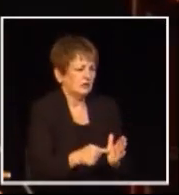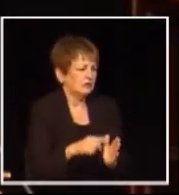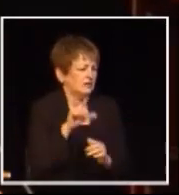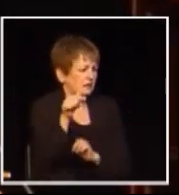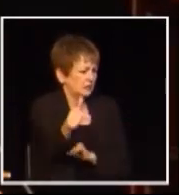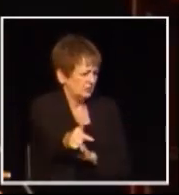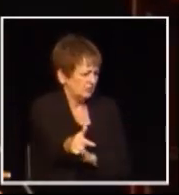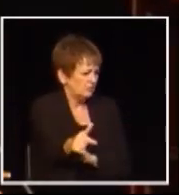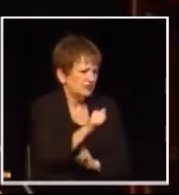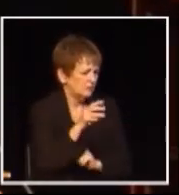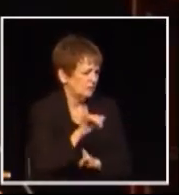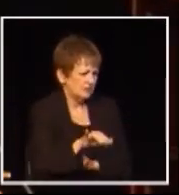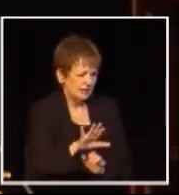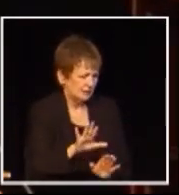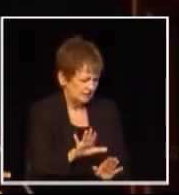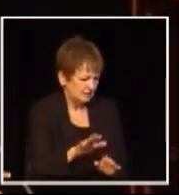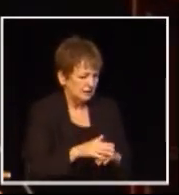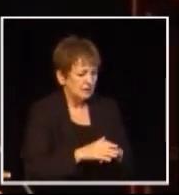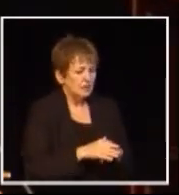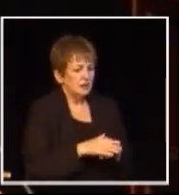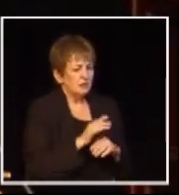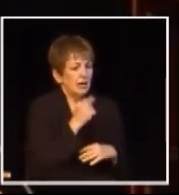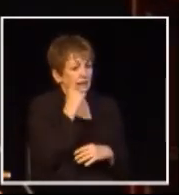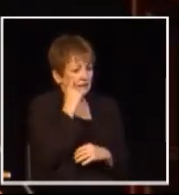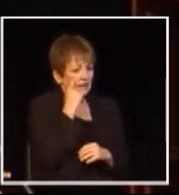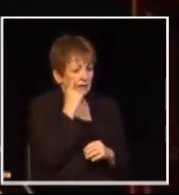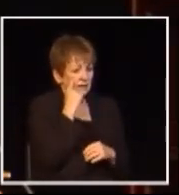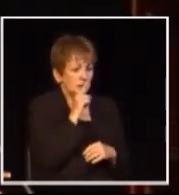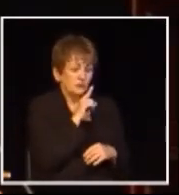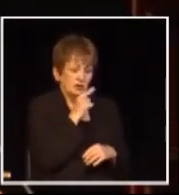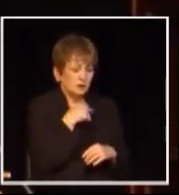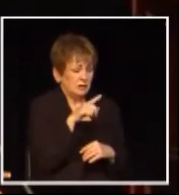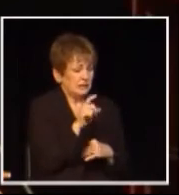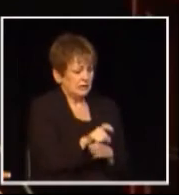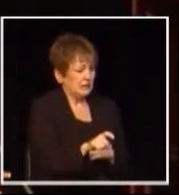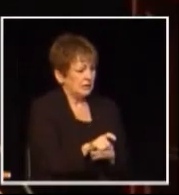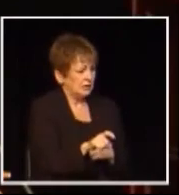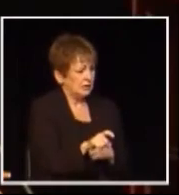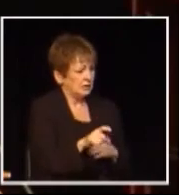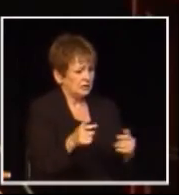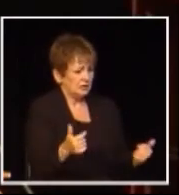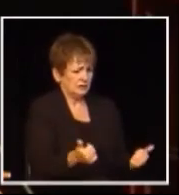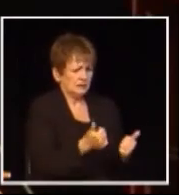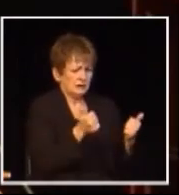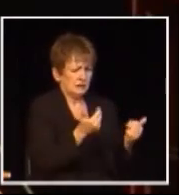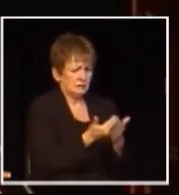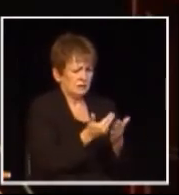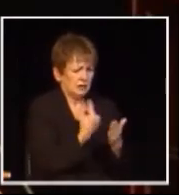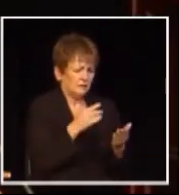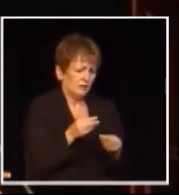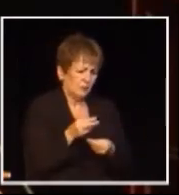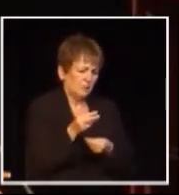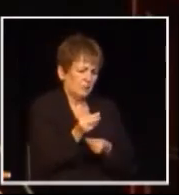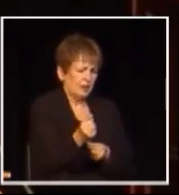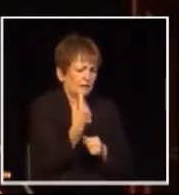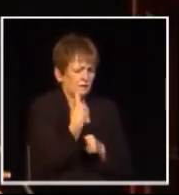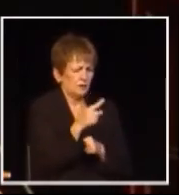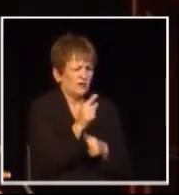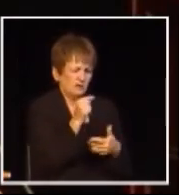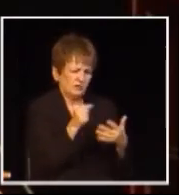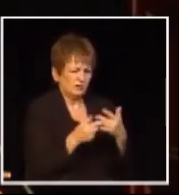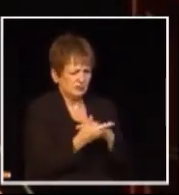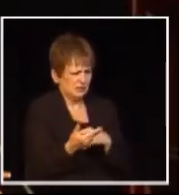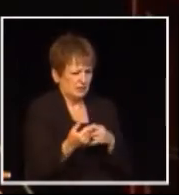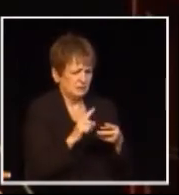to keep our costs down but there's a reality that we're going to need you know a pretty significant amount to cover those major things that we talked